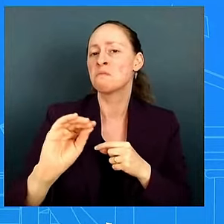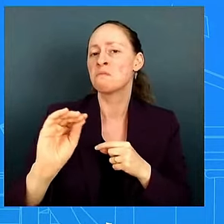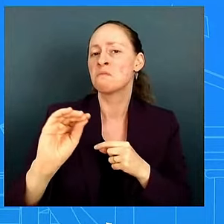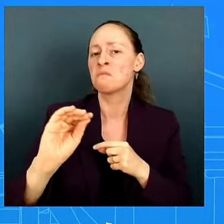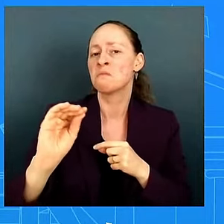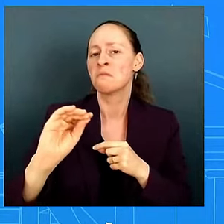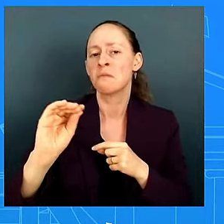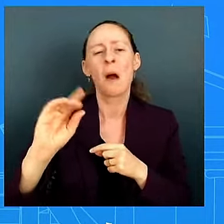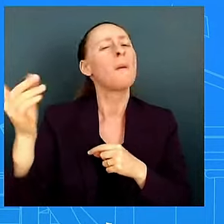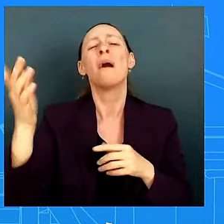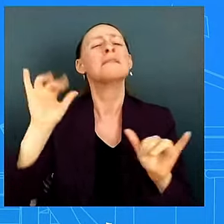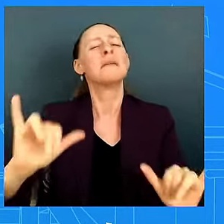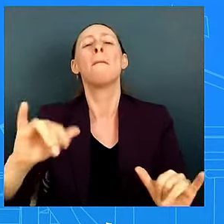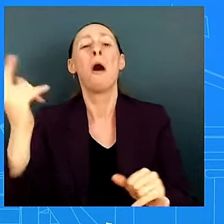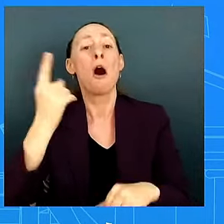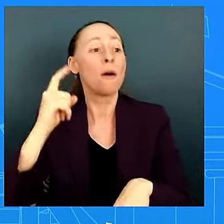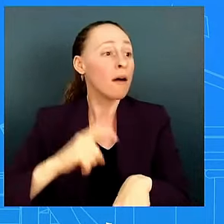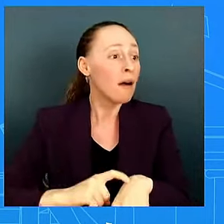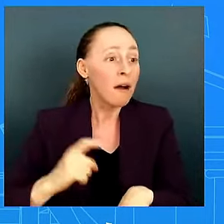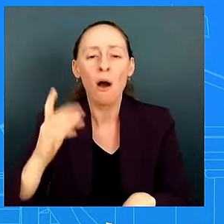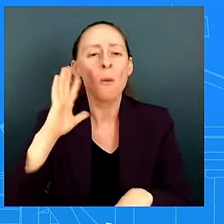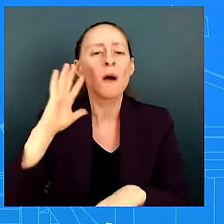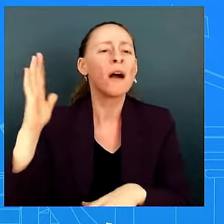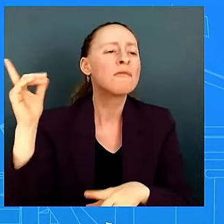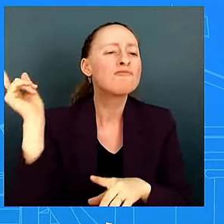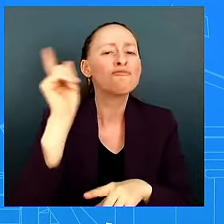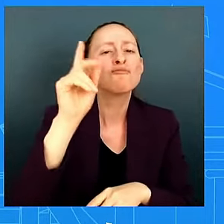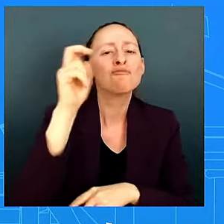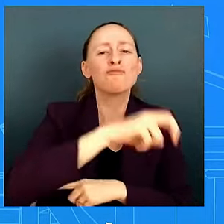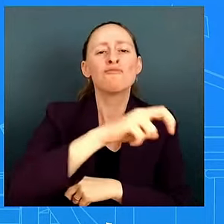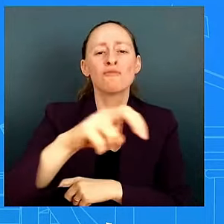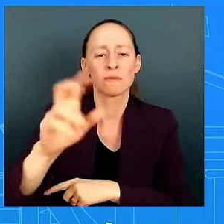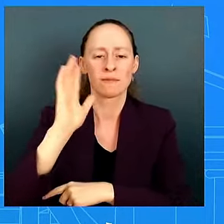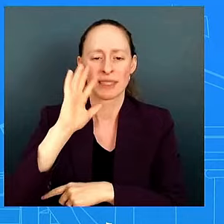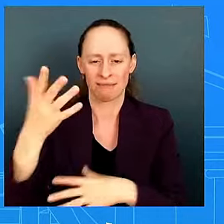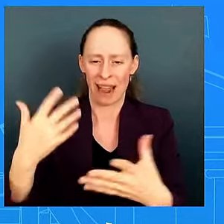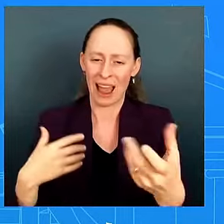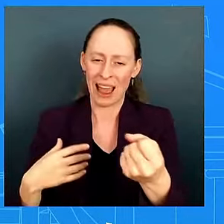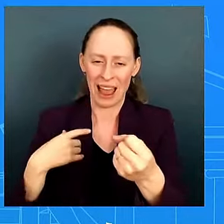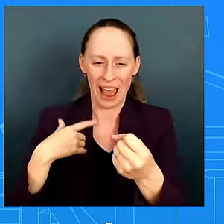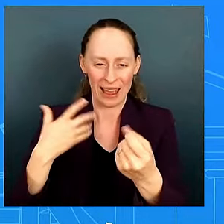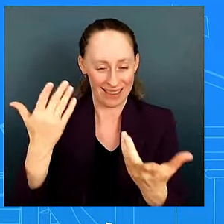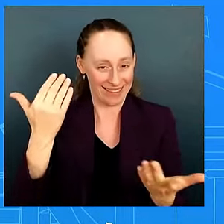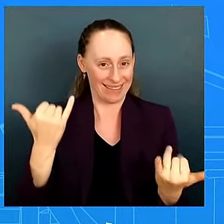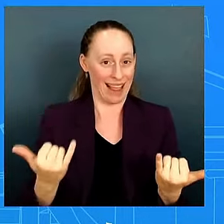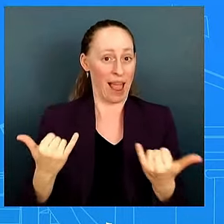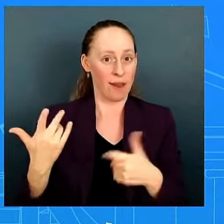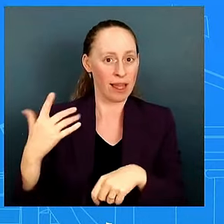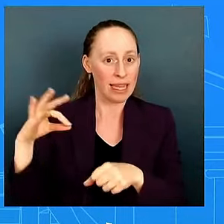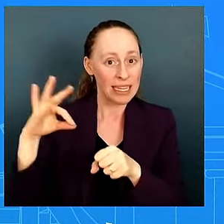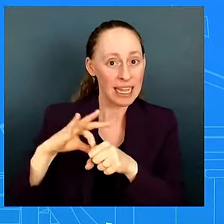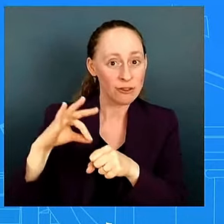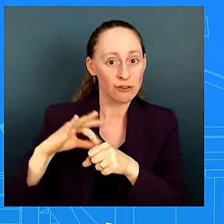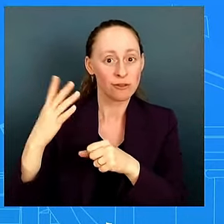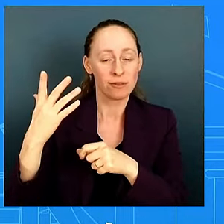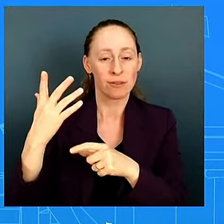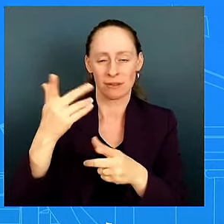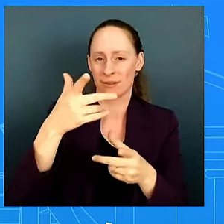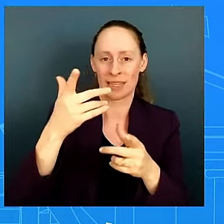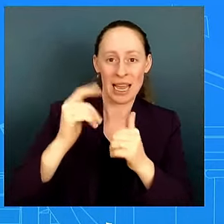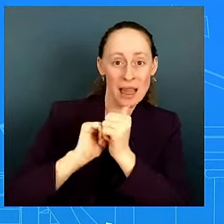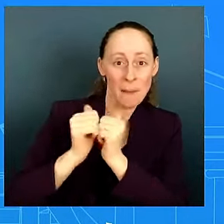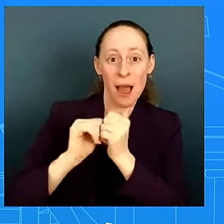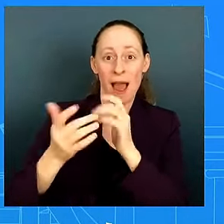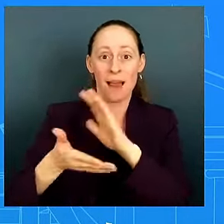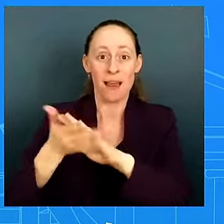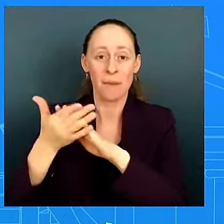i have to be mindful obviously we're in campaign season the campaign could speak more to what what his schedule is going to look like specifically okay and